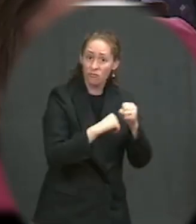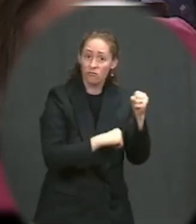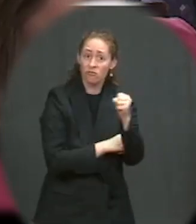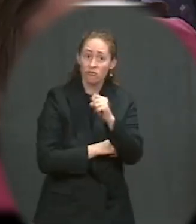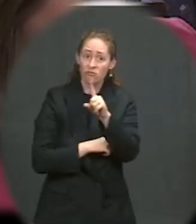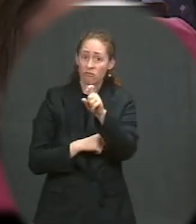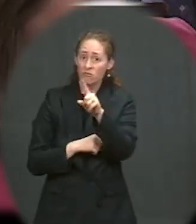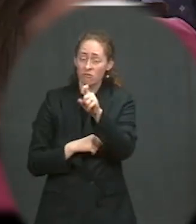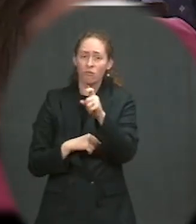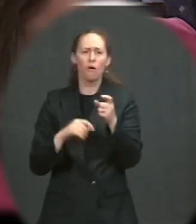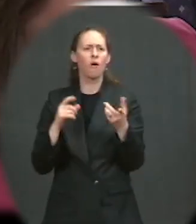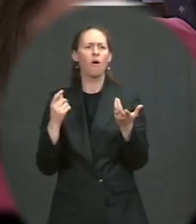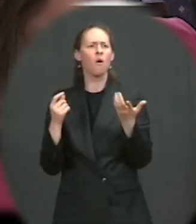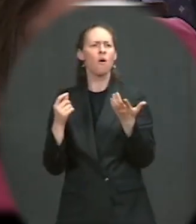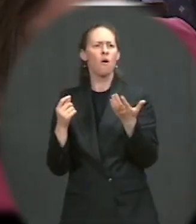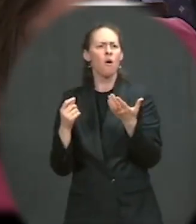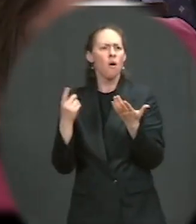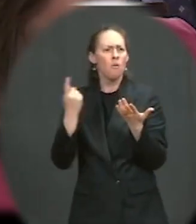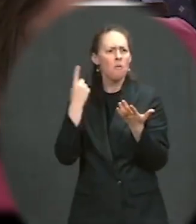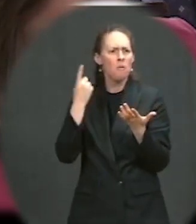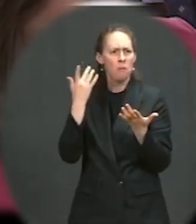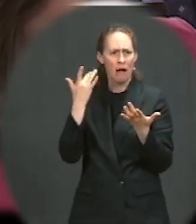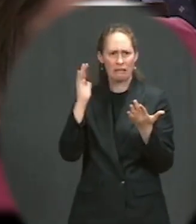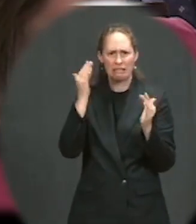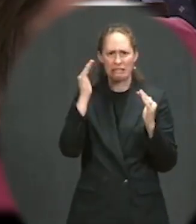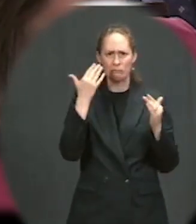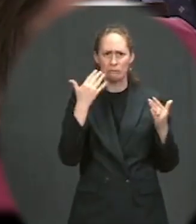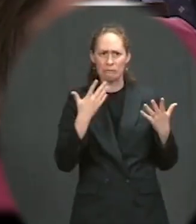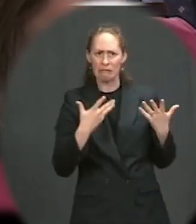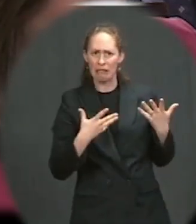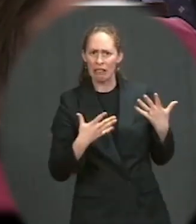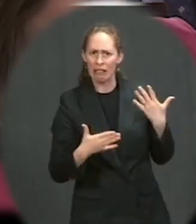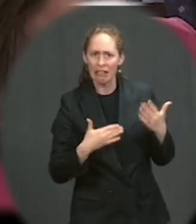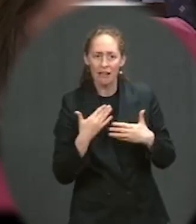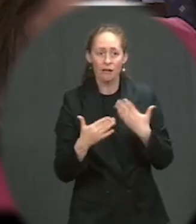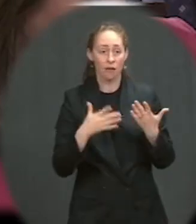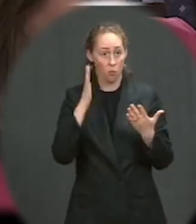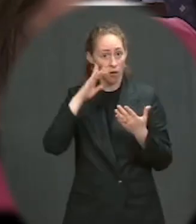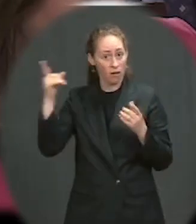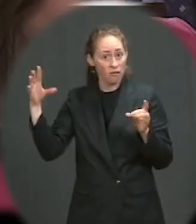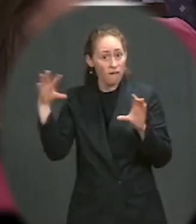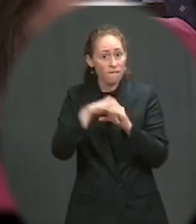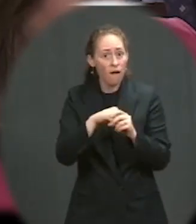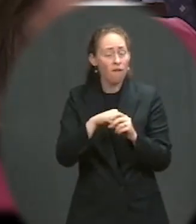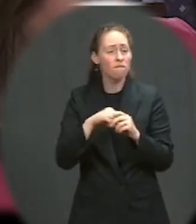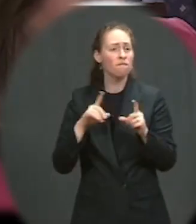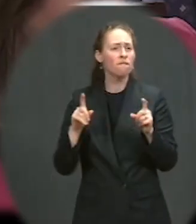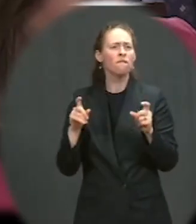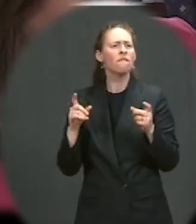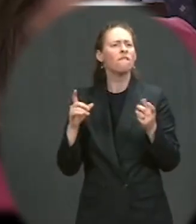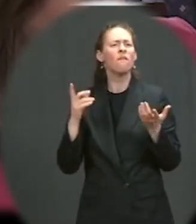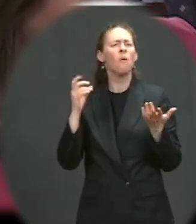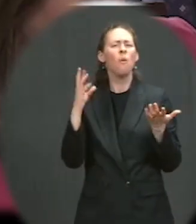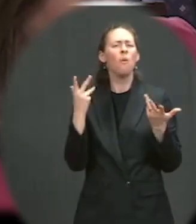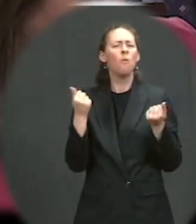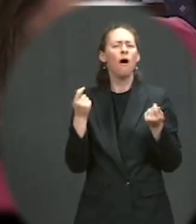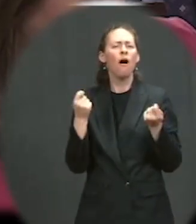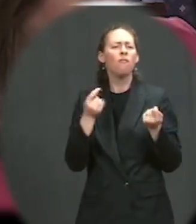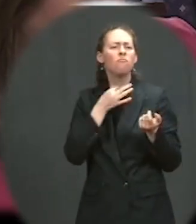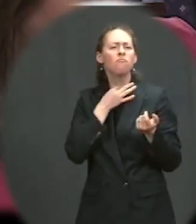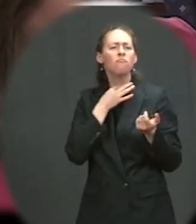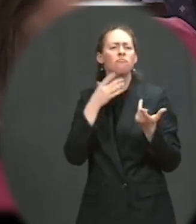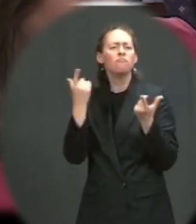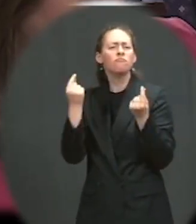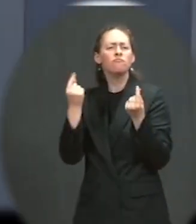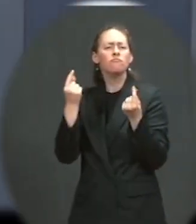in the closing stage right now. Has her portfolio there sort of gotten lower as other things have risen, or can you just give us a sort of state of